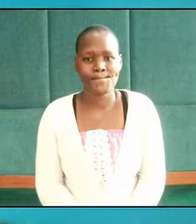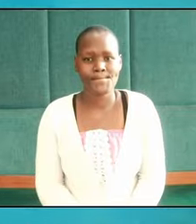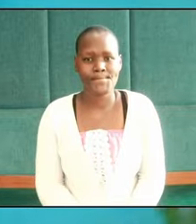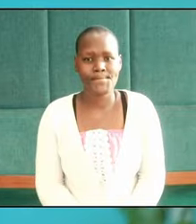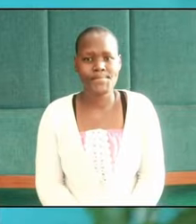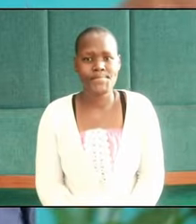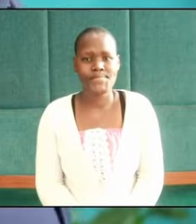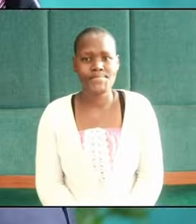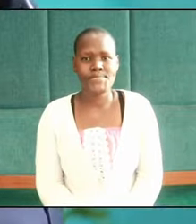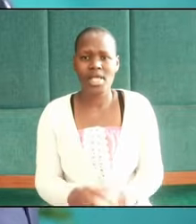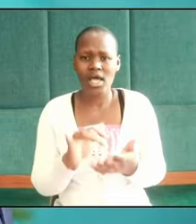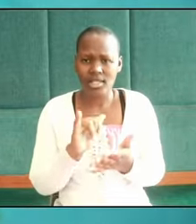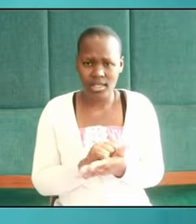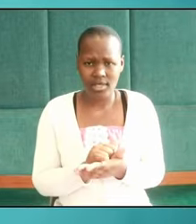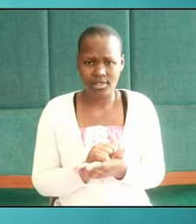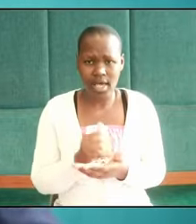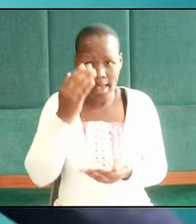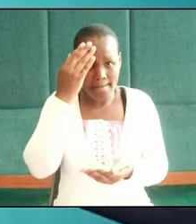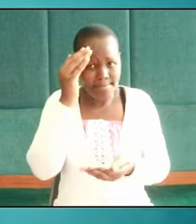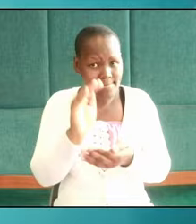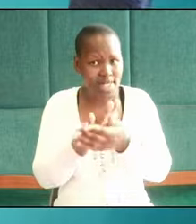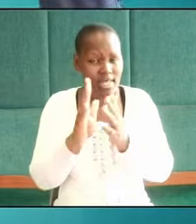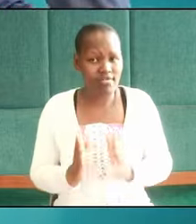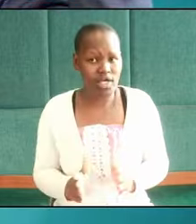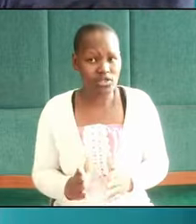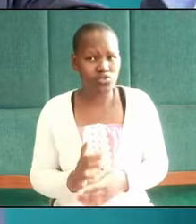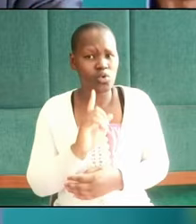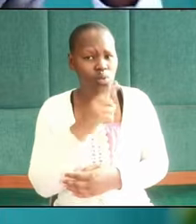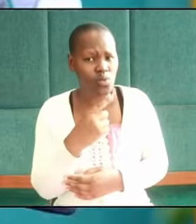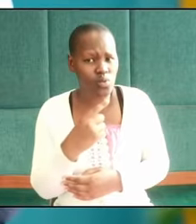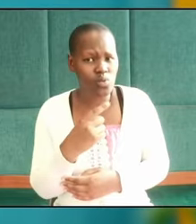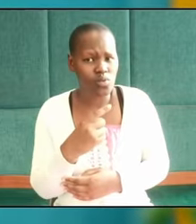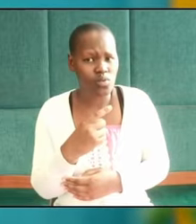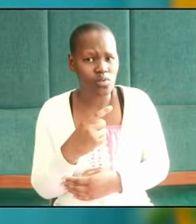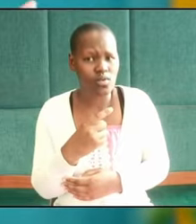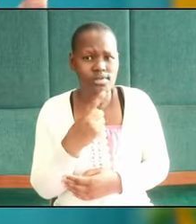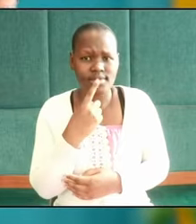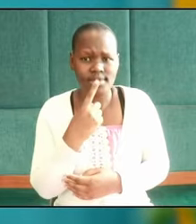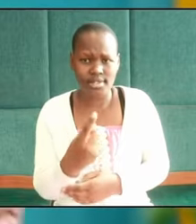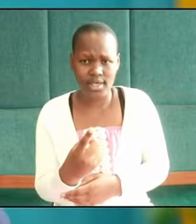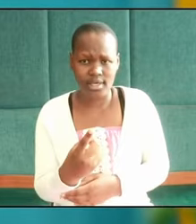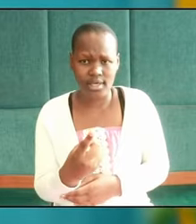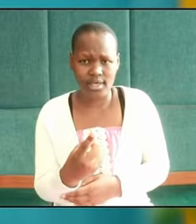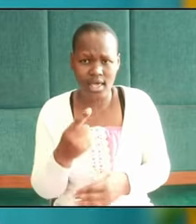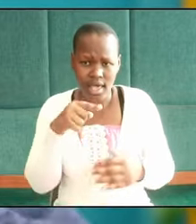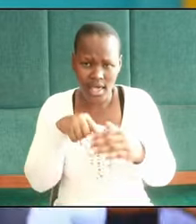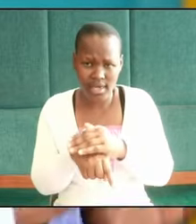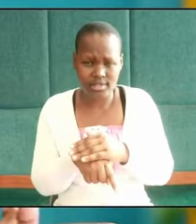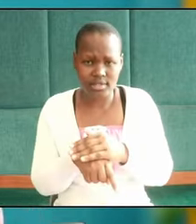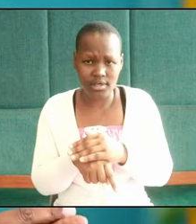allow that his believers those who love him his saints may enter